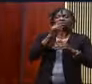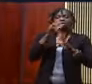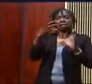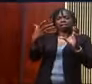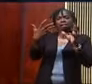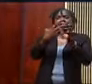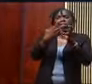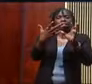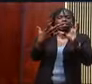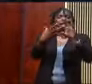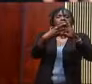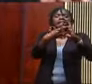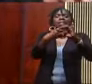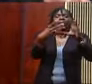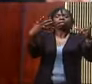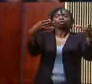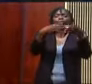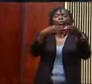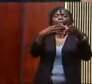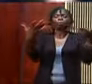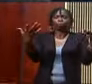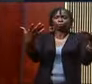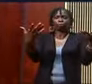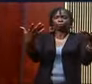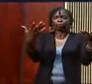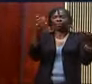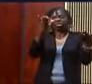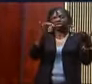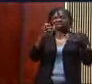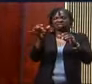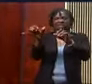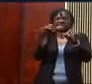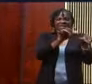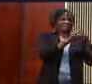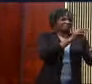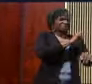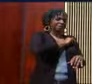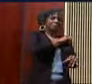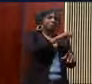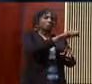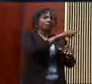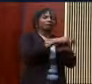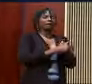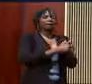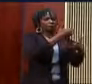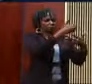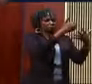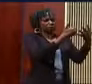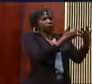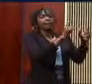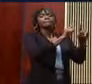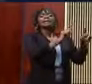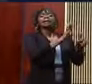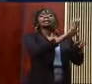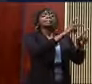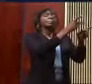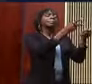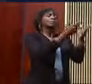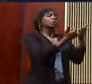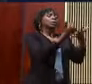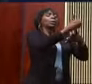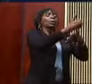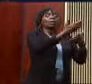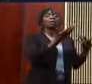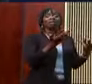a part of the dominant majority. That's what Nehemiah has to deal with. Can you imagine the stress